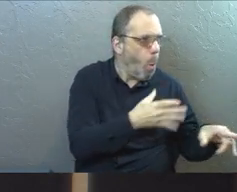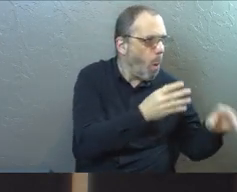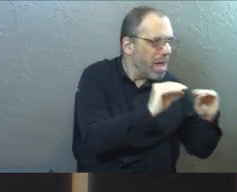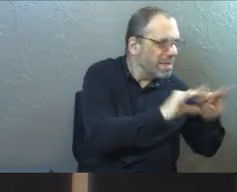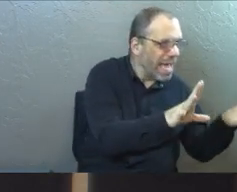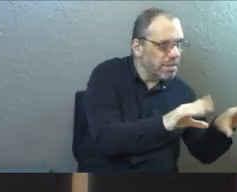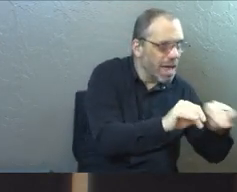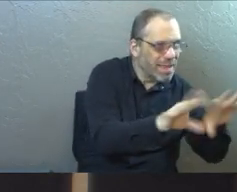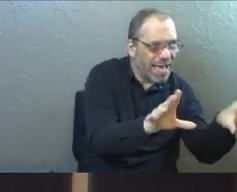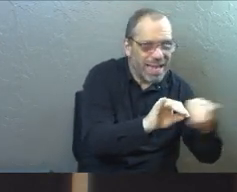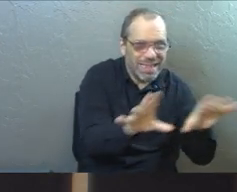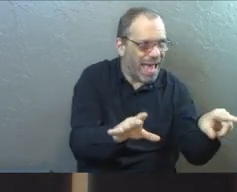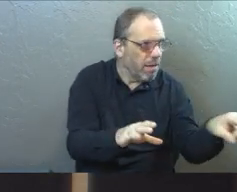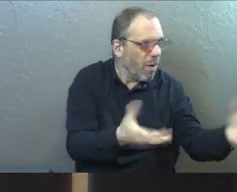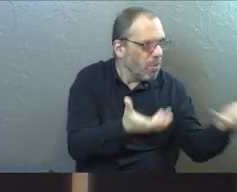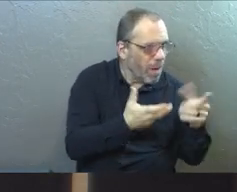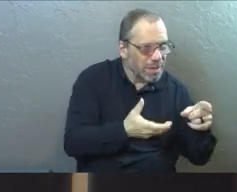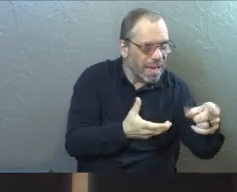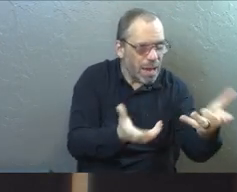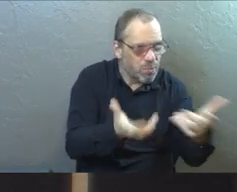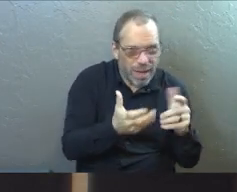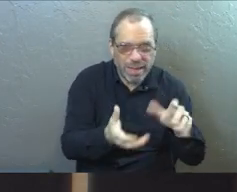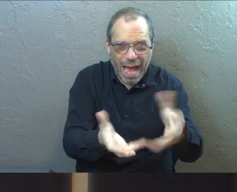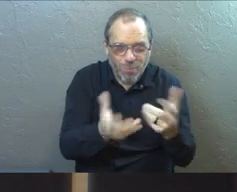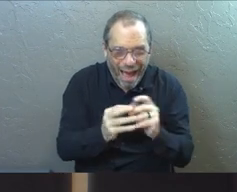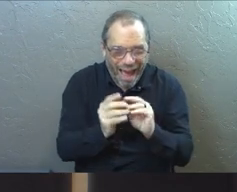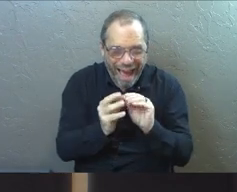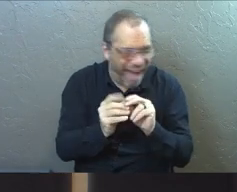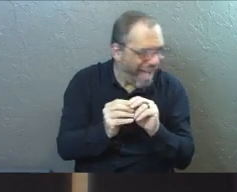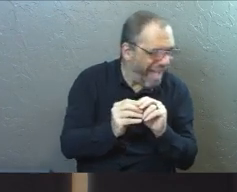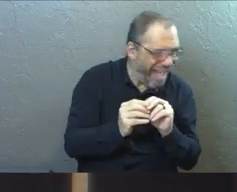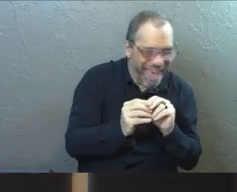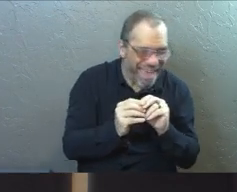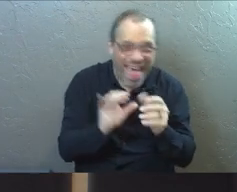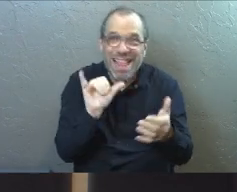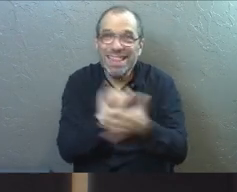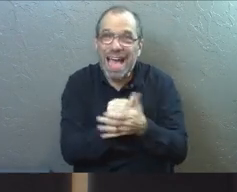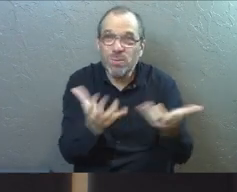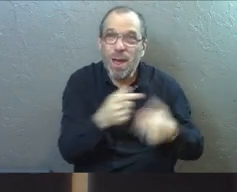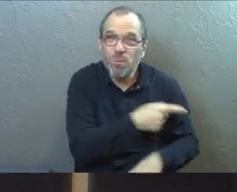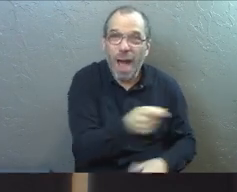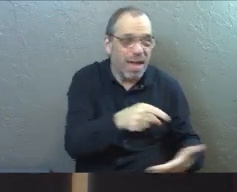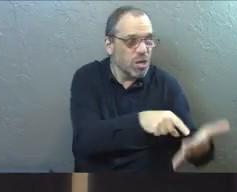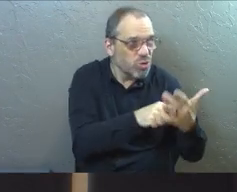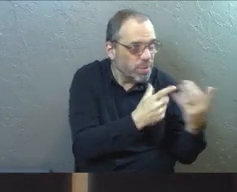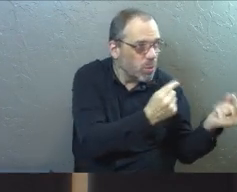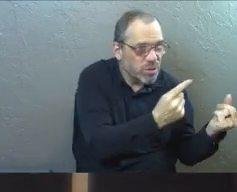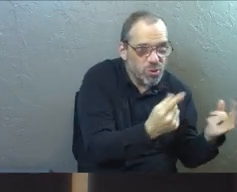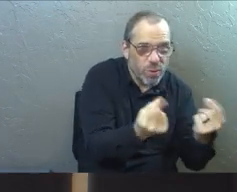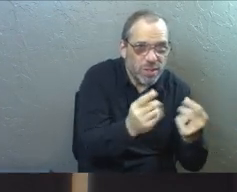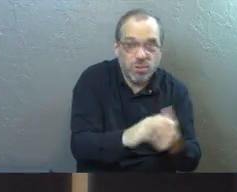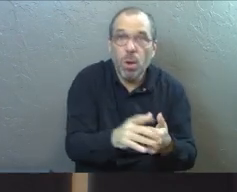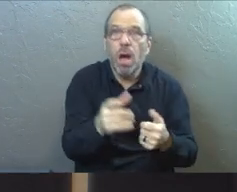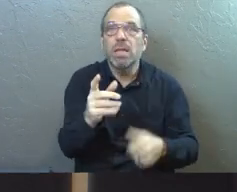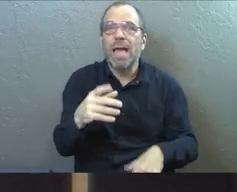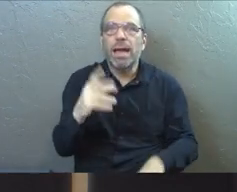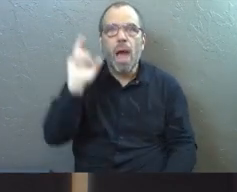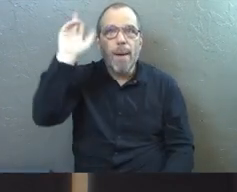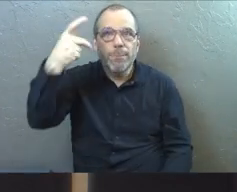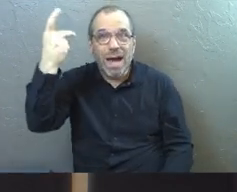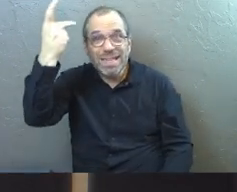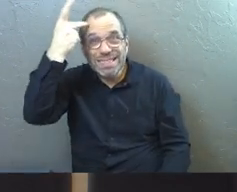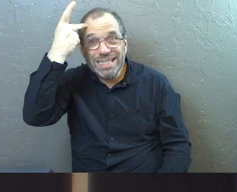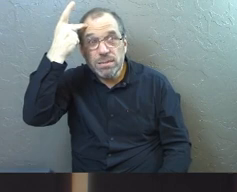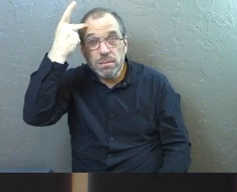honest, that's what I'm kind of wanting to illuminate what I see. That's what I'm wanting to show me what to do. For a lot of us, politicians